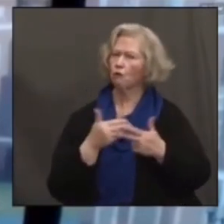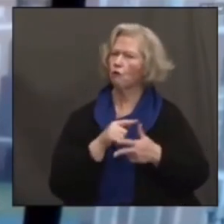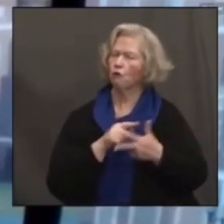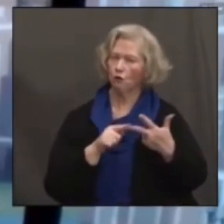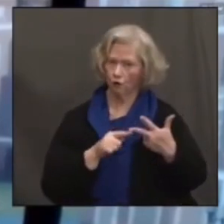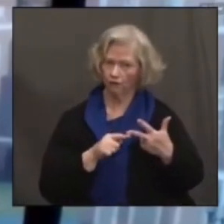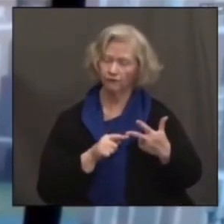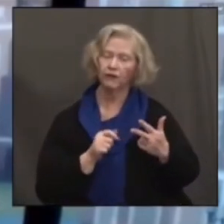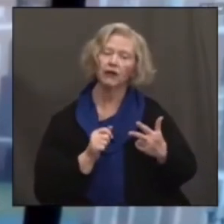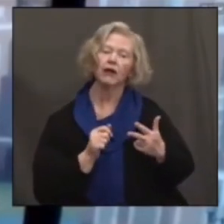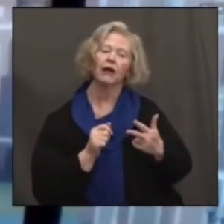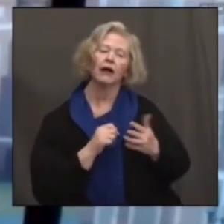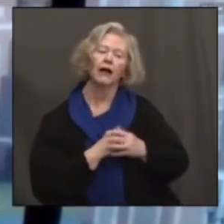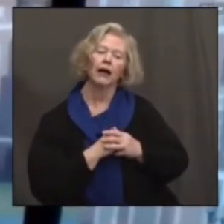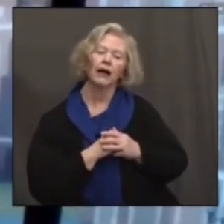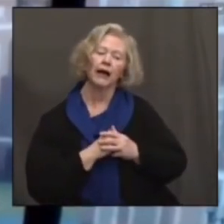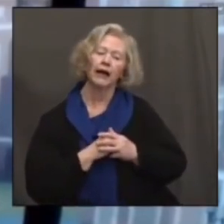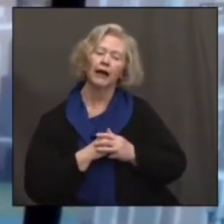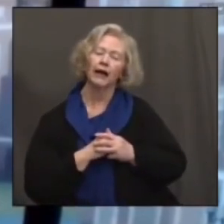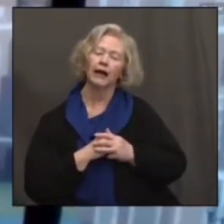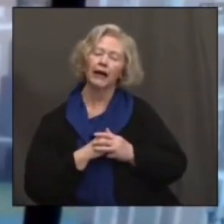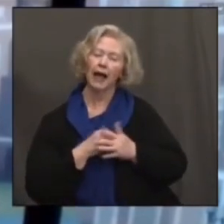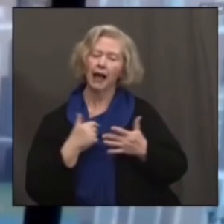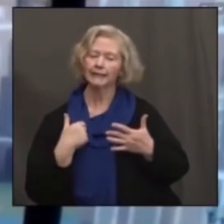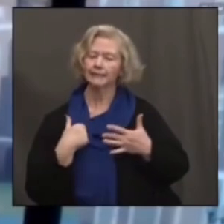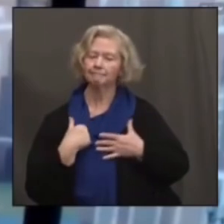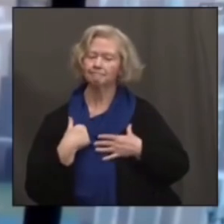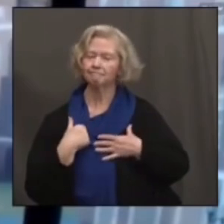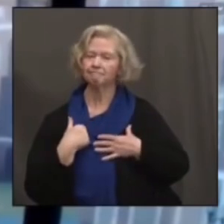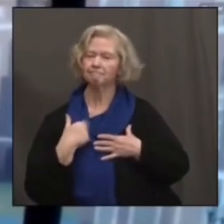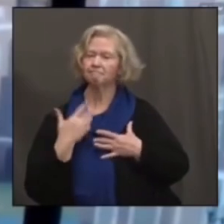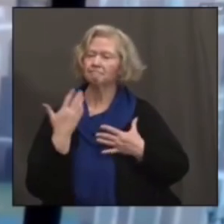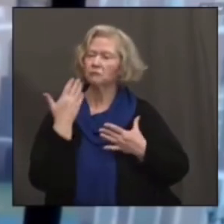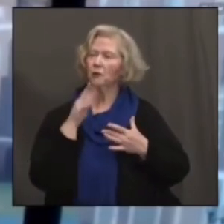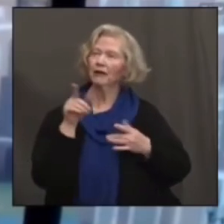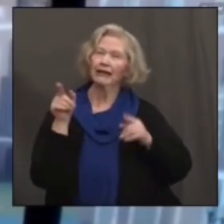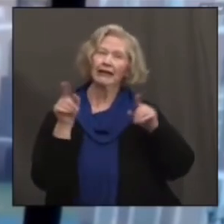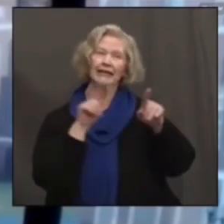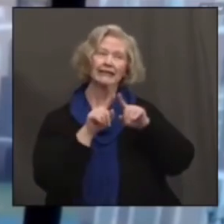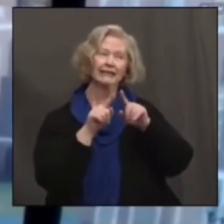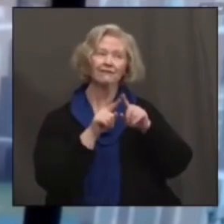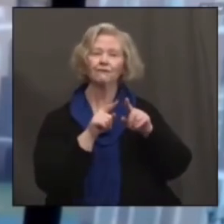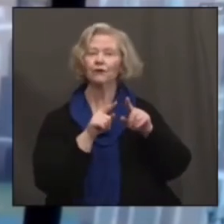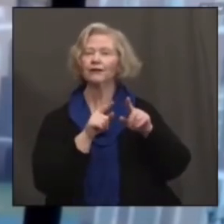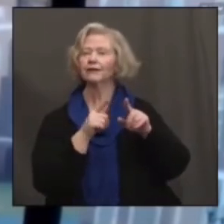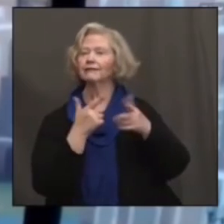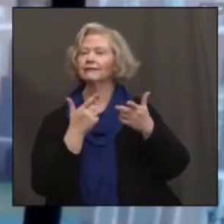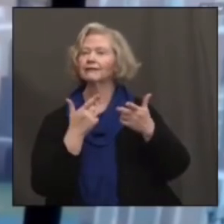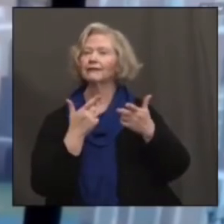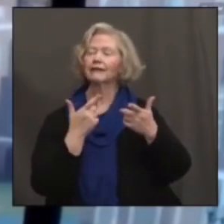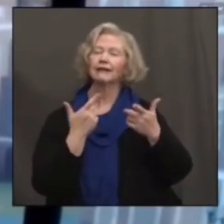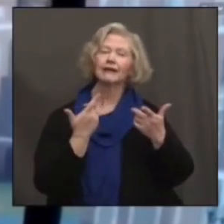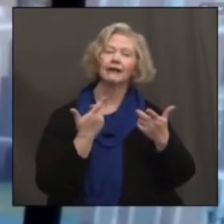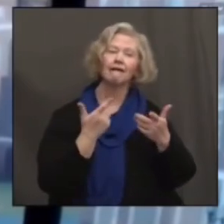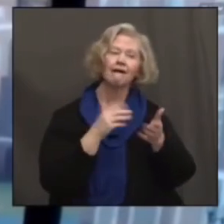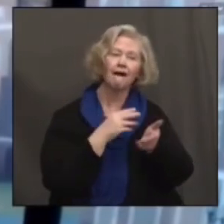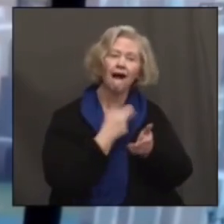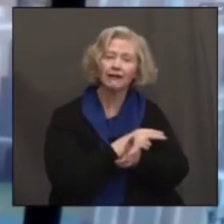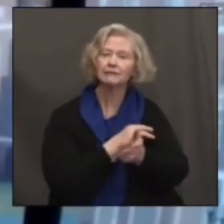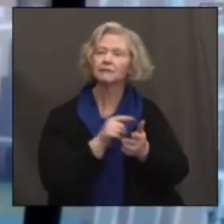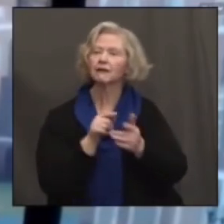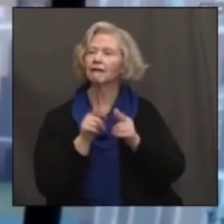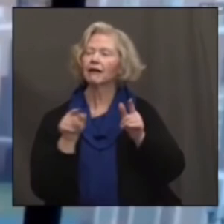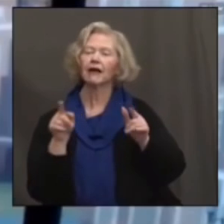again, not to presume for each of the healthcare systems, but at least from where the evidence stand, these